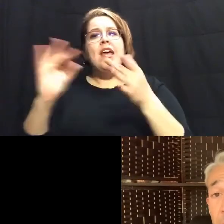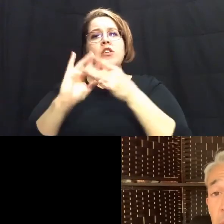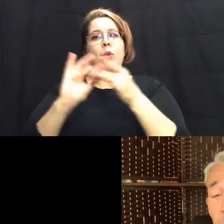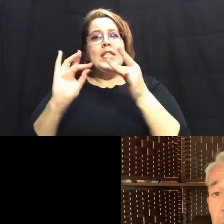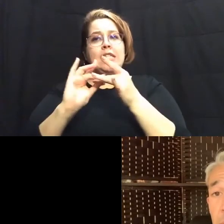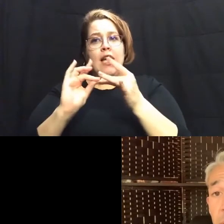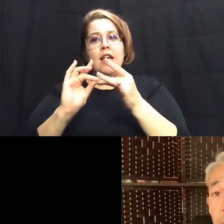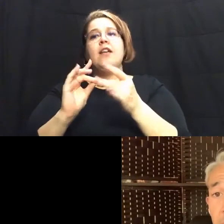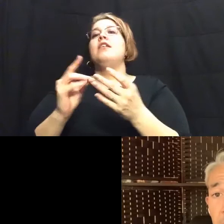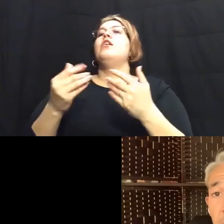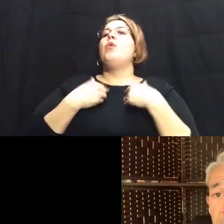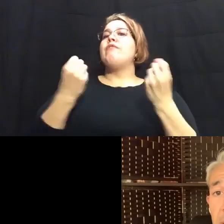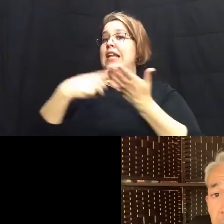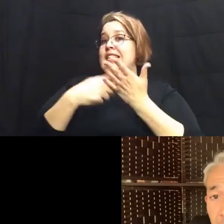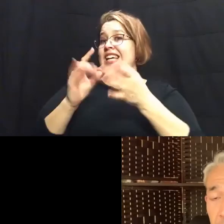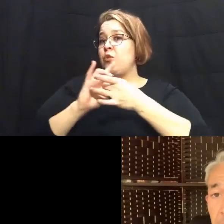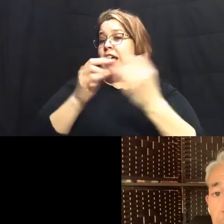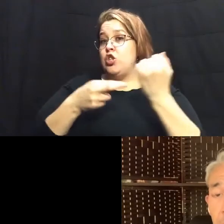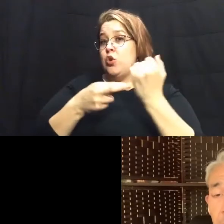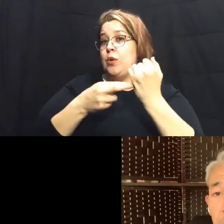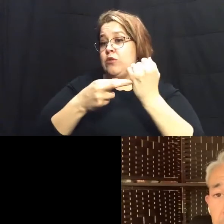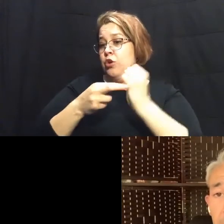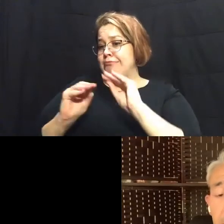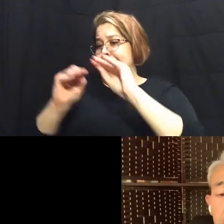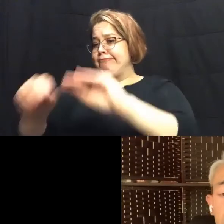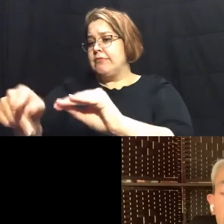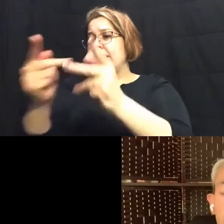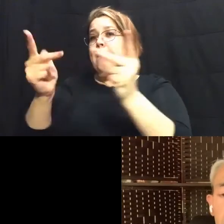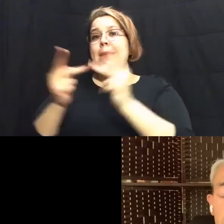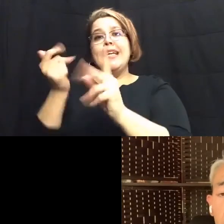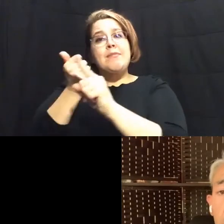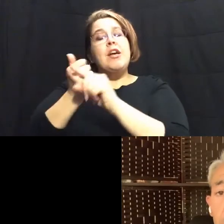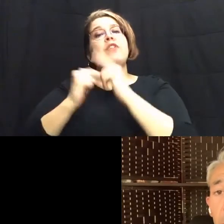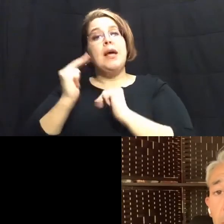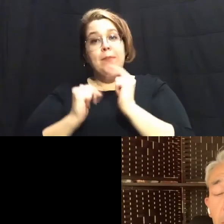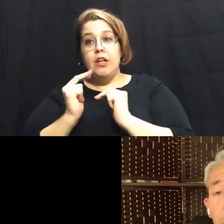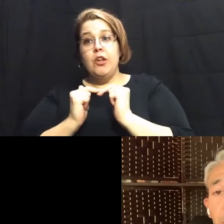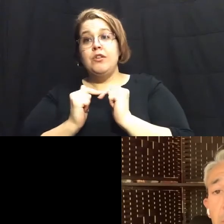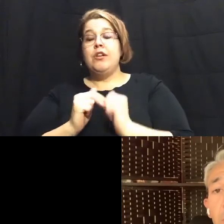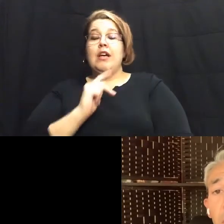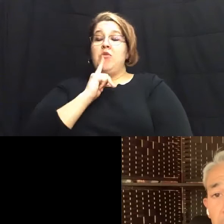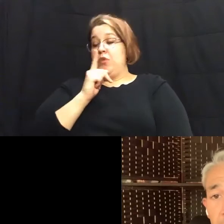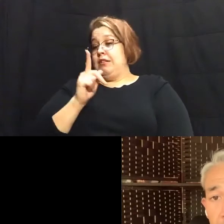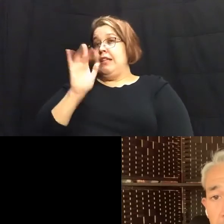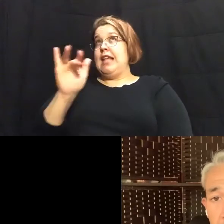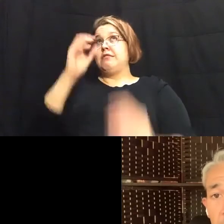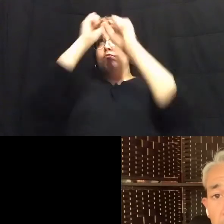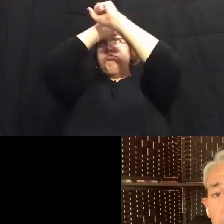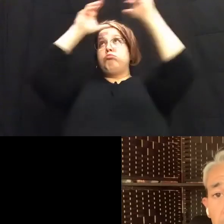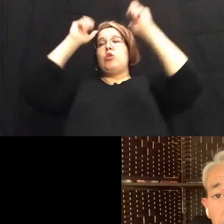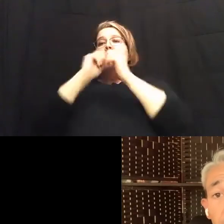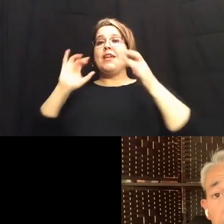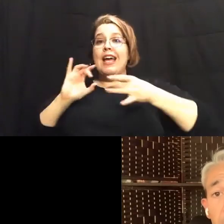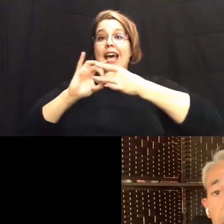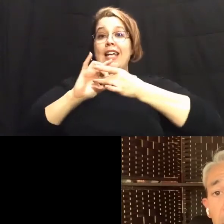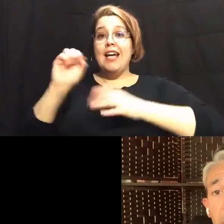resources into the place that can actually build those plans and that's ultimately what the the vision behind connect sa was all